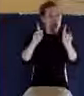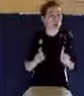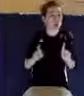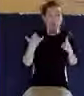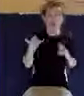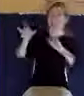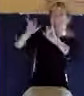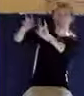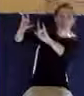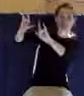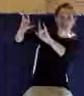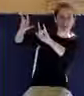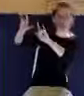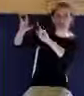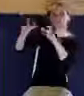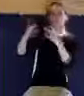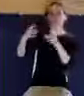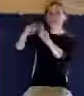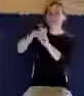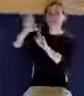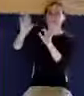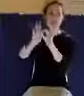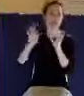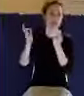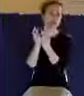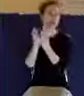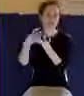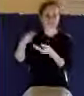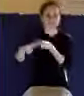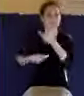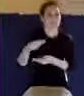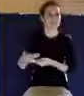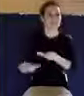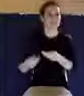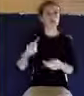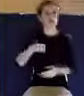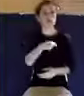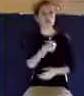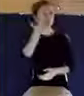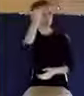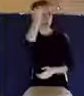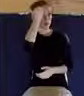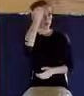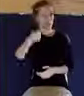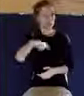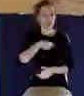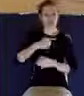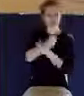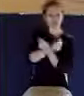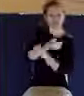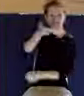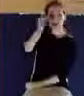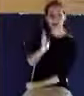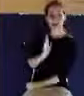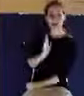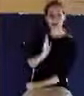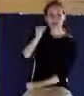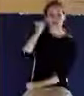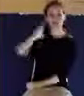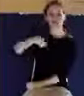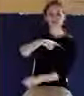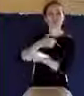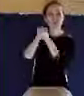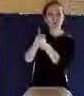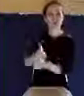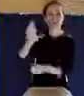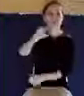begotten of him. And by this we know that we love the children of God when we love God and keep his commandments. For this is the